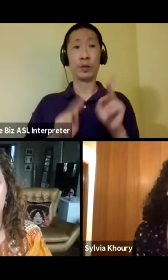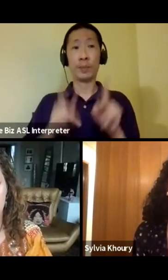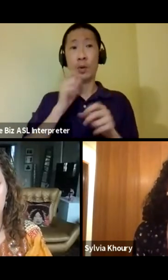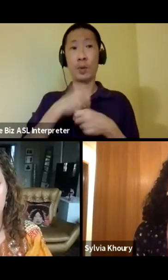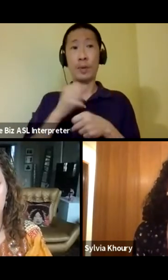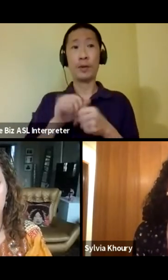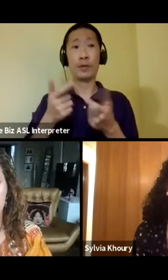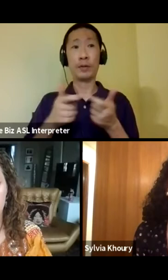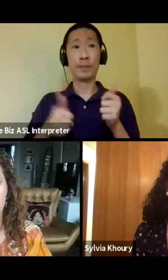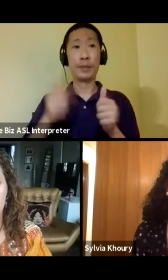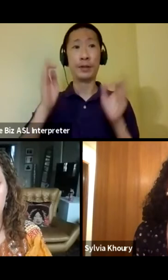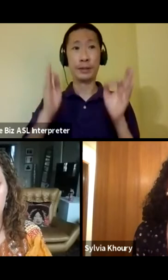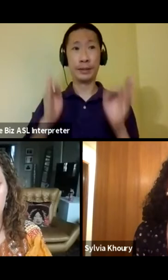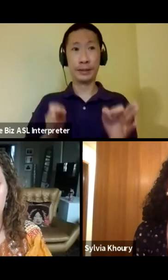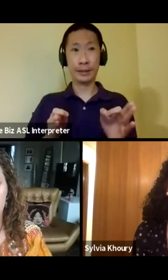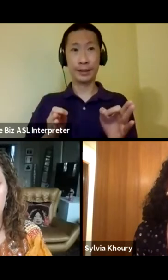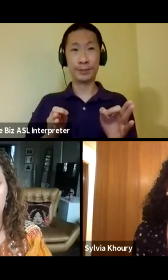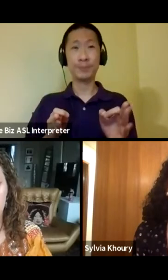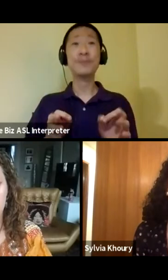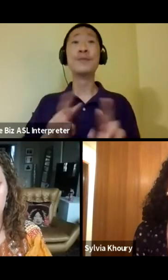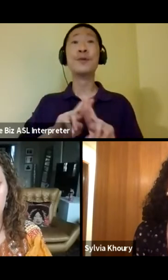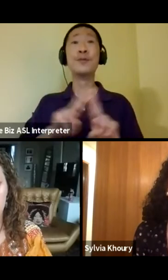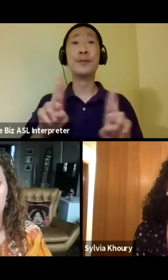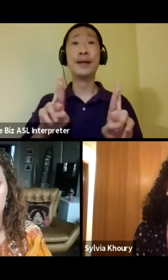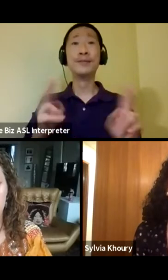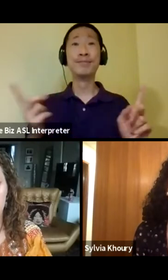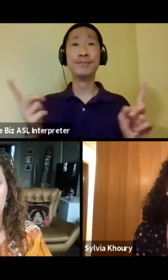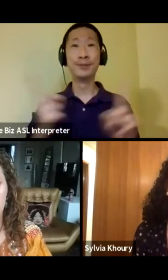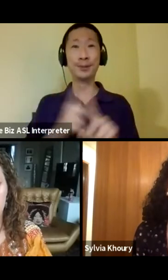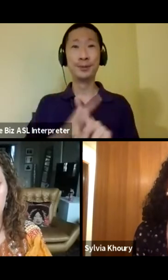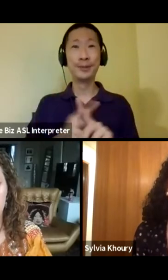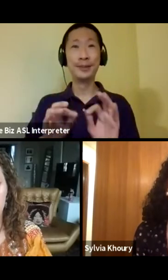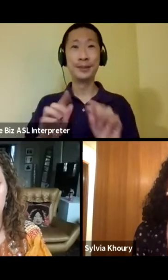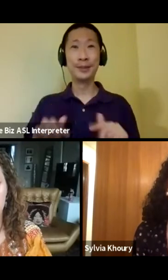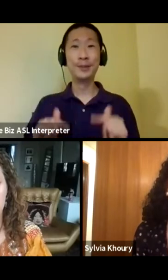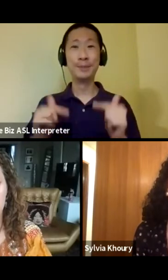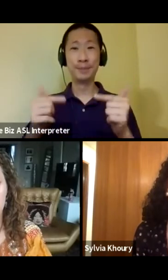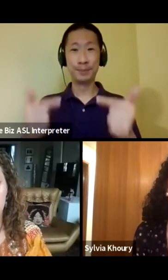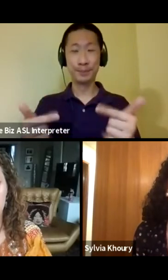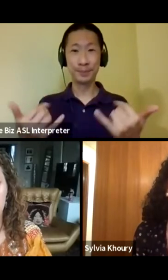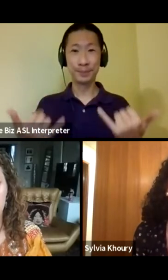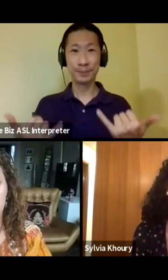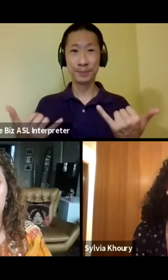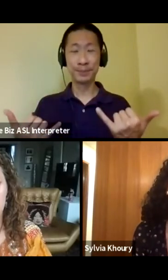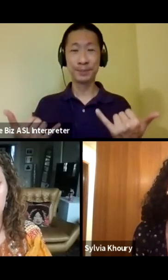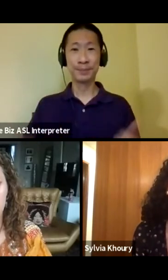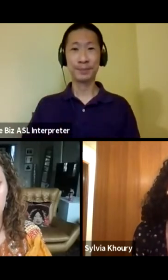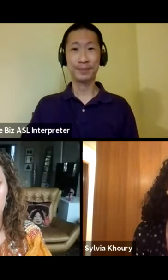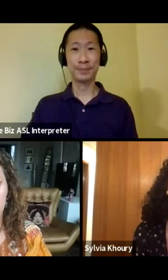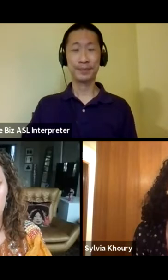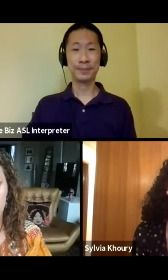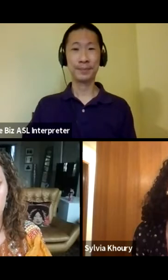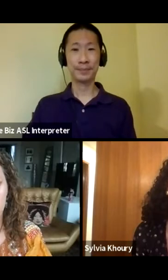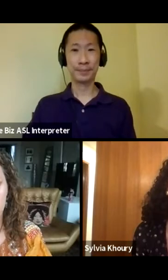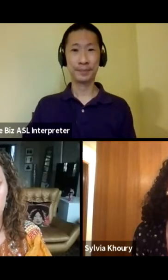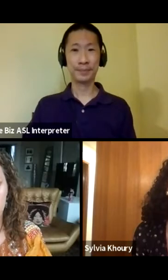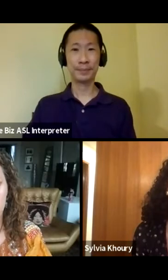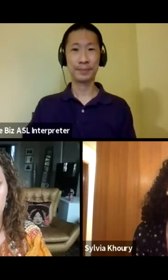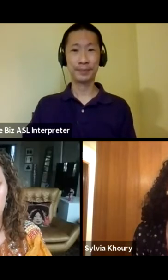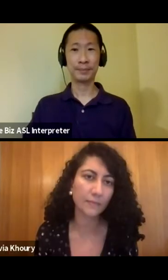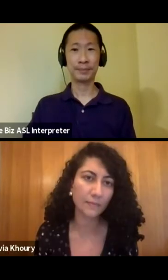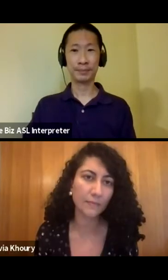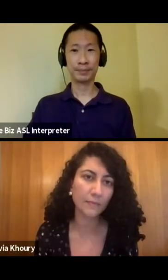those greater decisions. Um, uh, I am wondering, uh, for all of you,